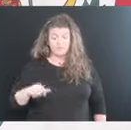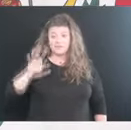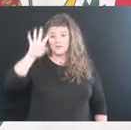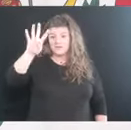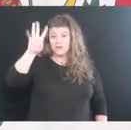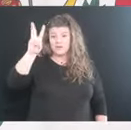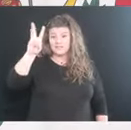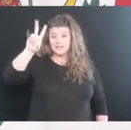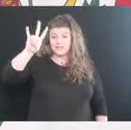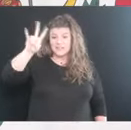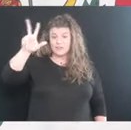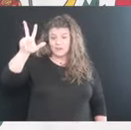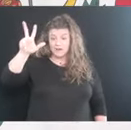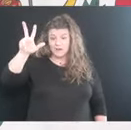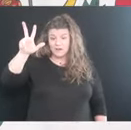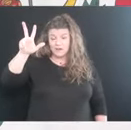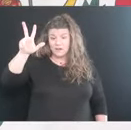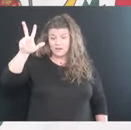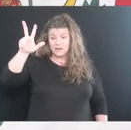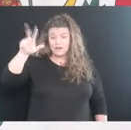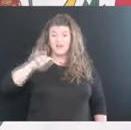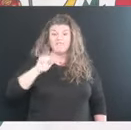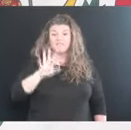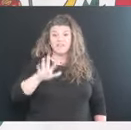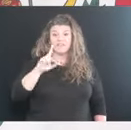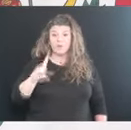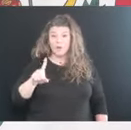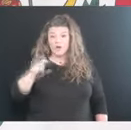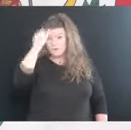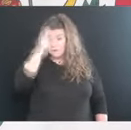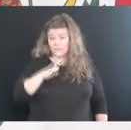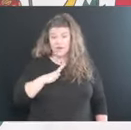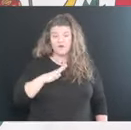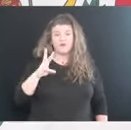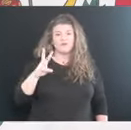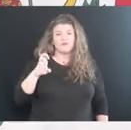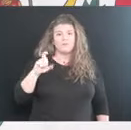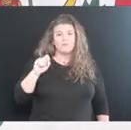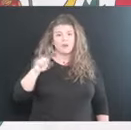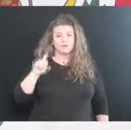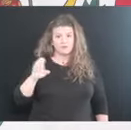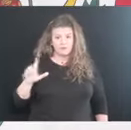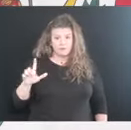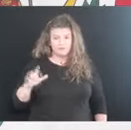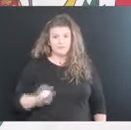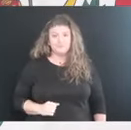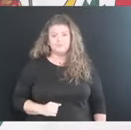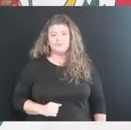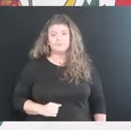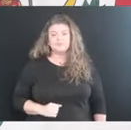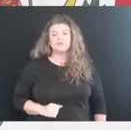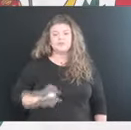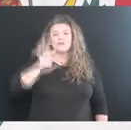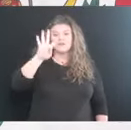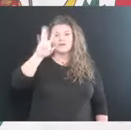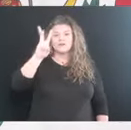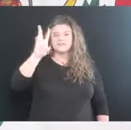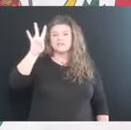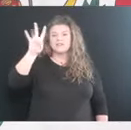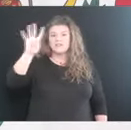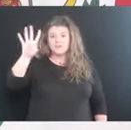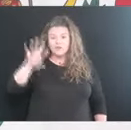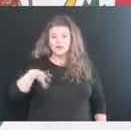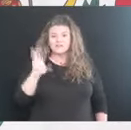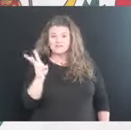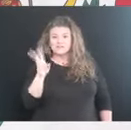,673 death a 51 year old male from Wetzel County. The 4,674 death a